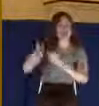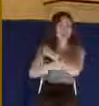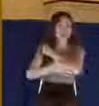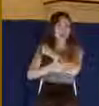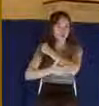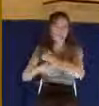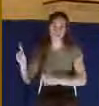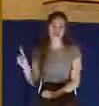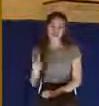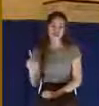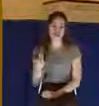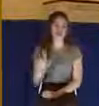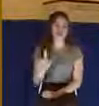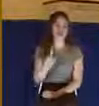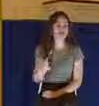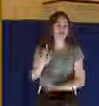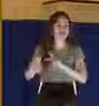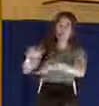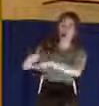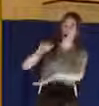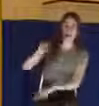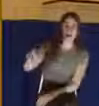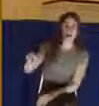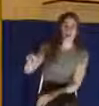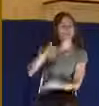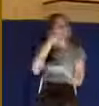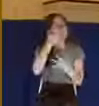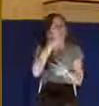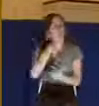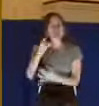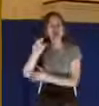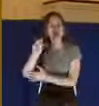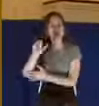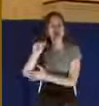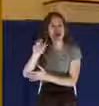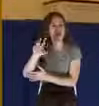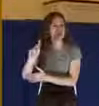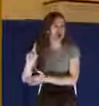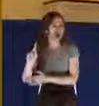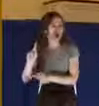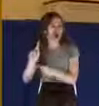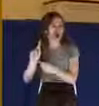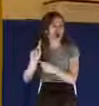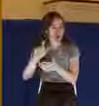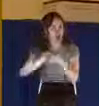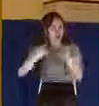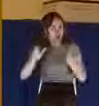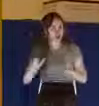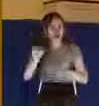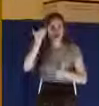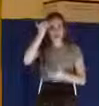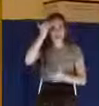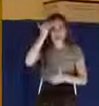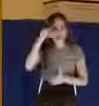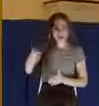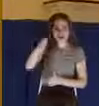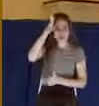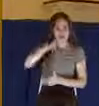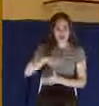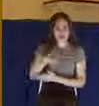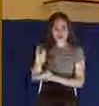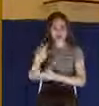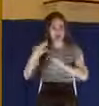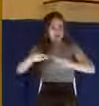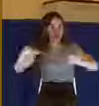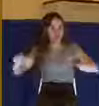bear his cross. It's interesting to me that Mark knows the two children of this man, and he